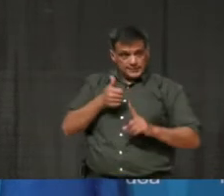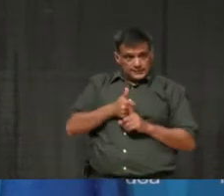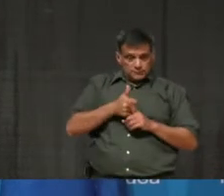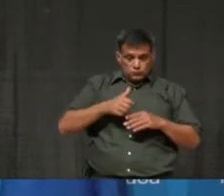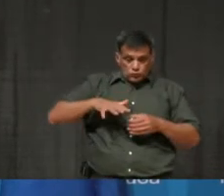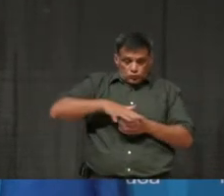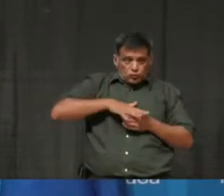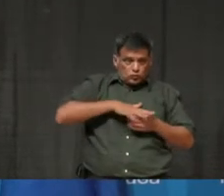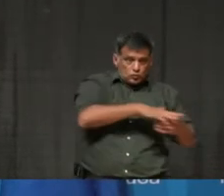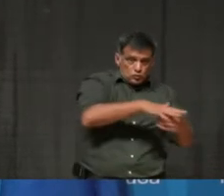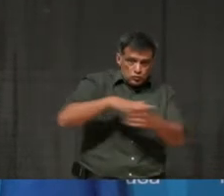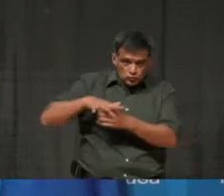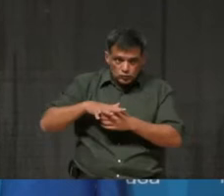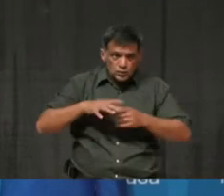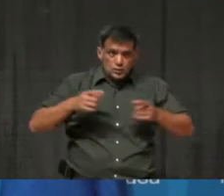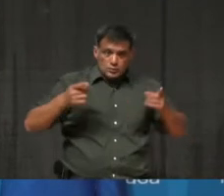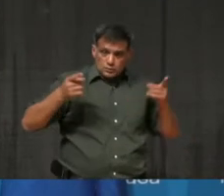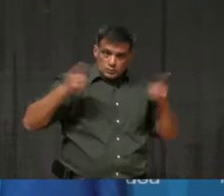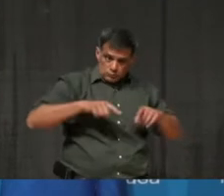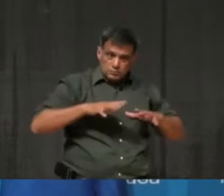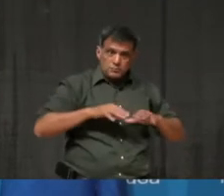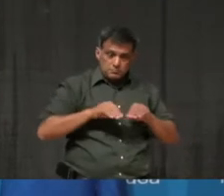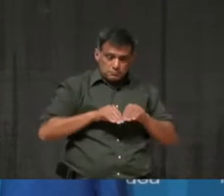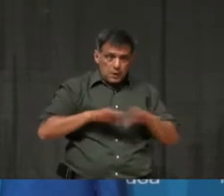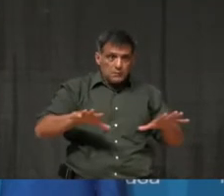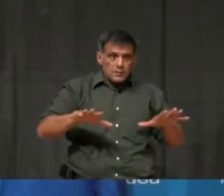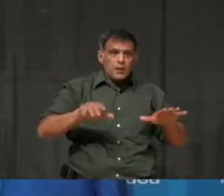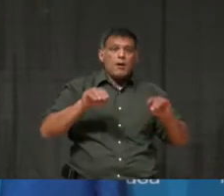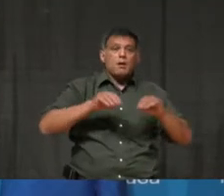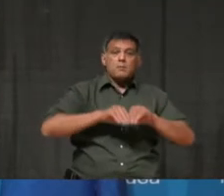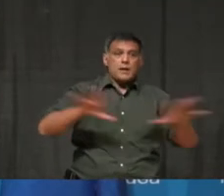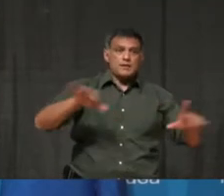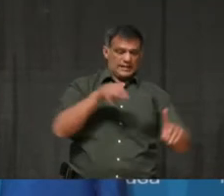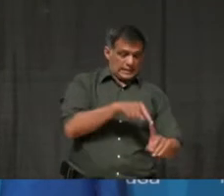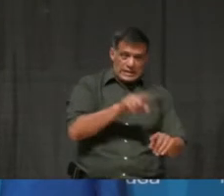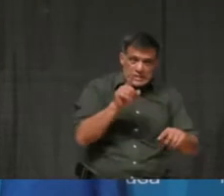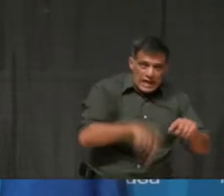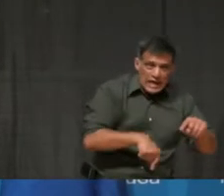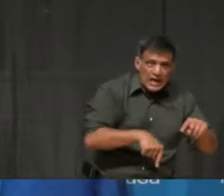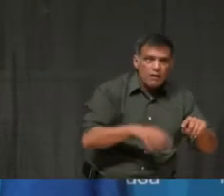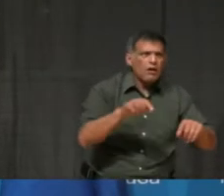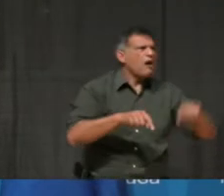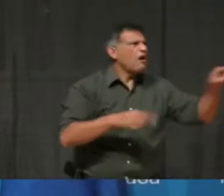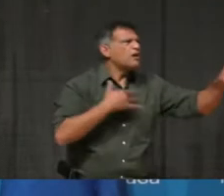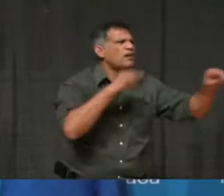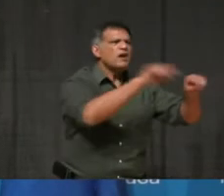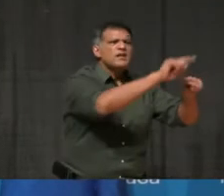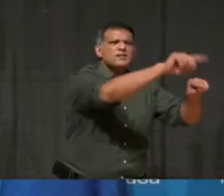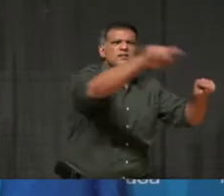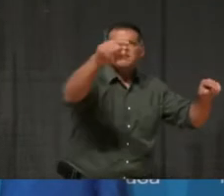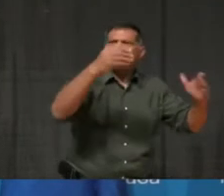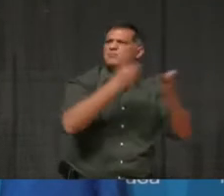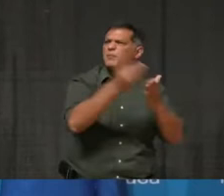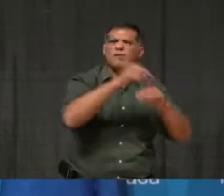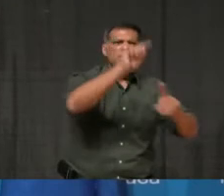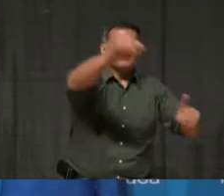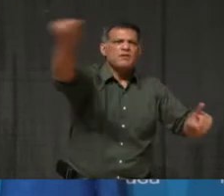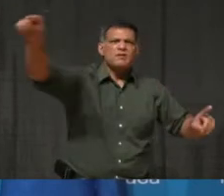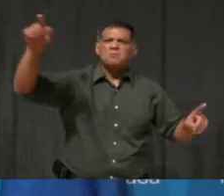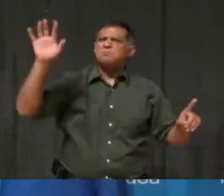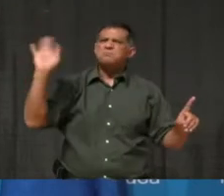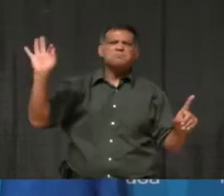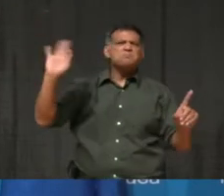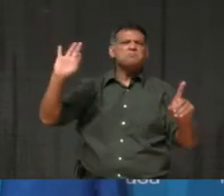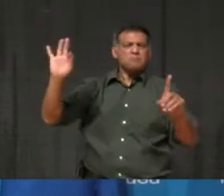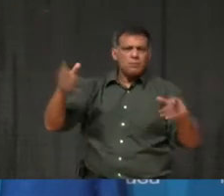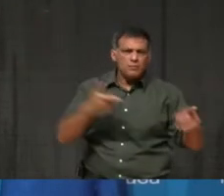spillover effect. With people travelling to other regions to shop or to dry out. Our numbers right now